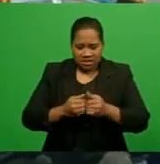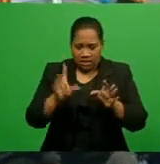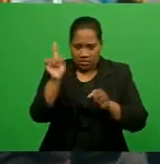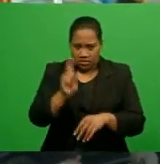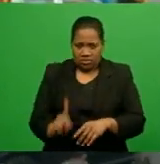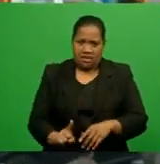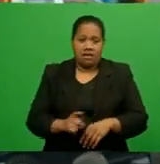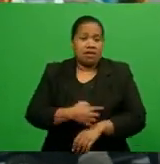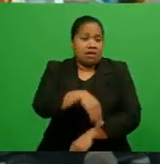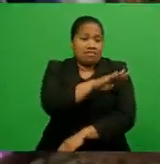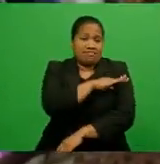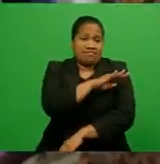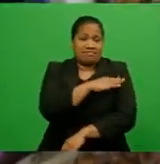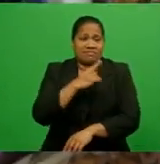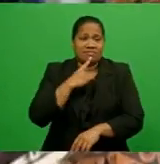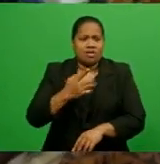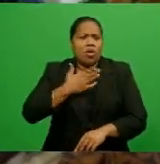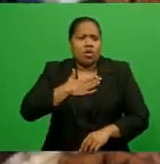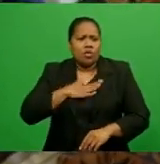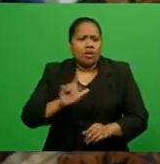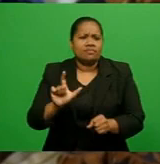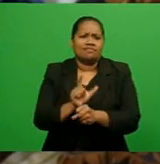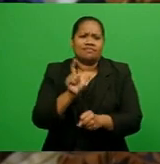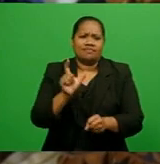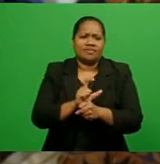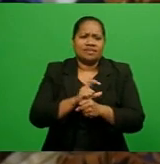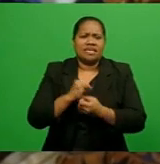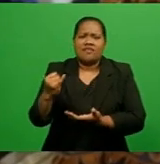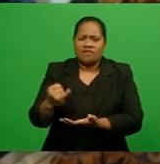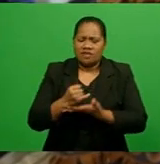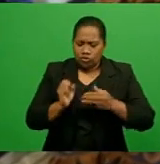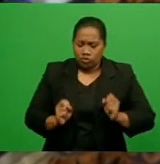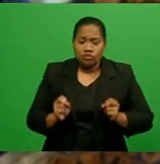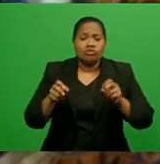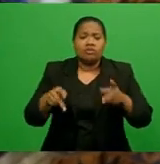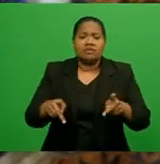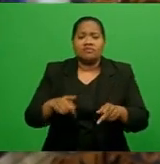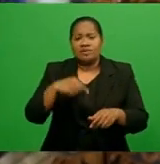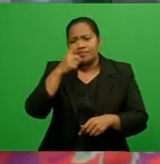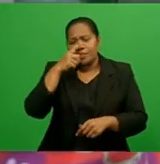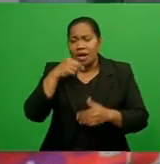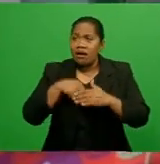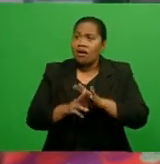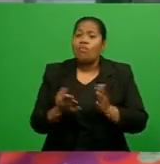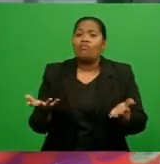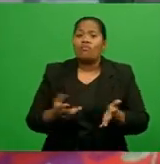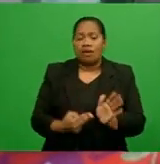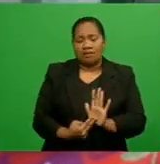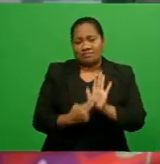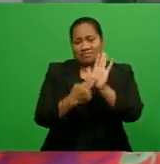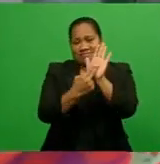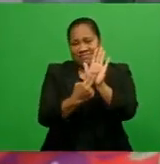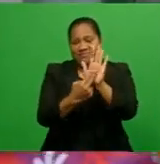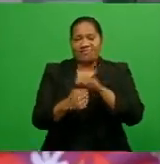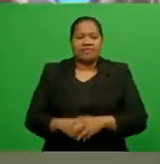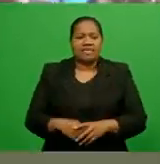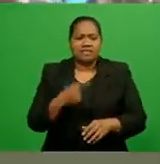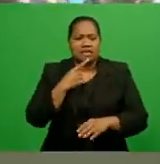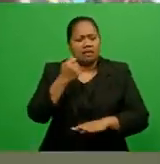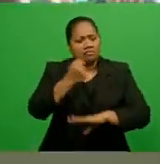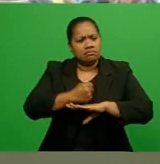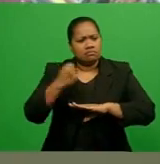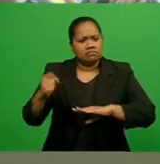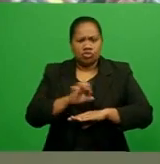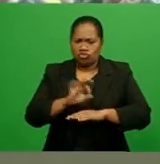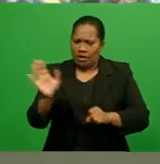Baini Marama says they want to create investment opportunities for the people of the North. He says the government does not make its decisions while